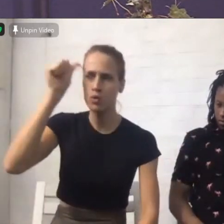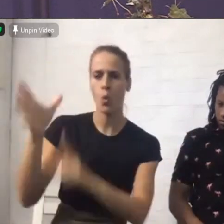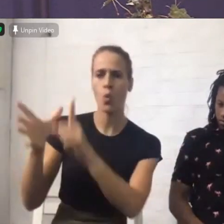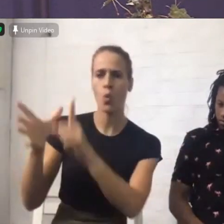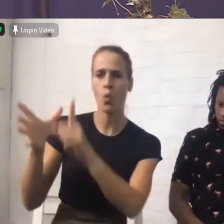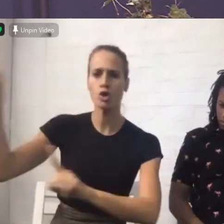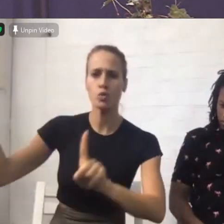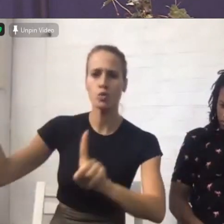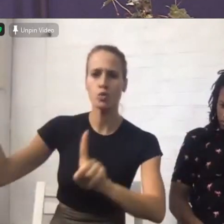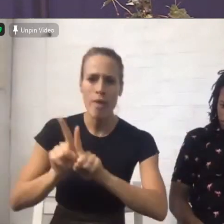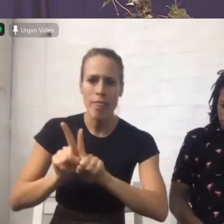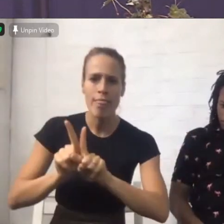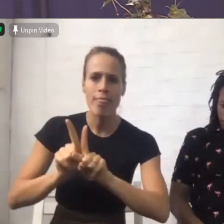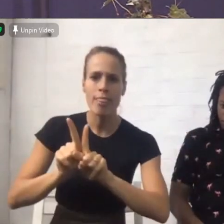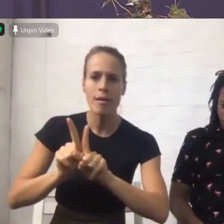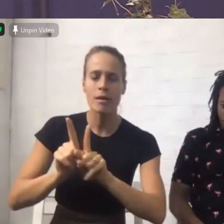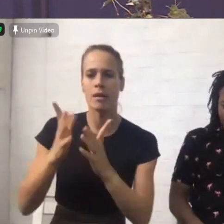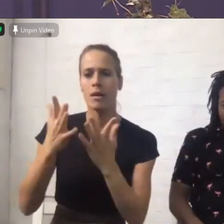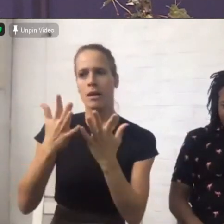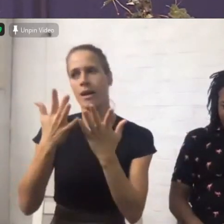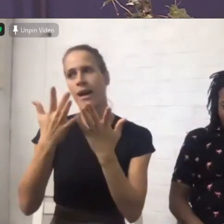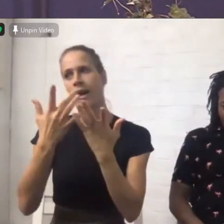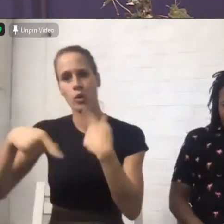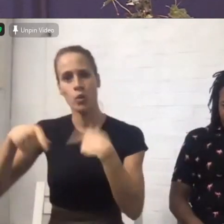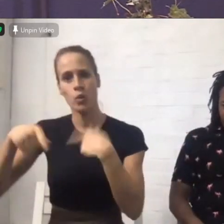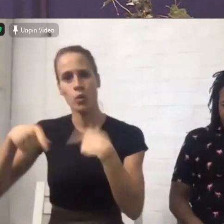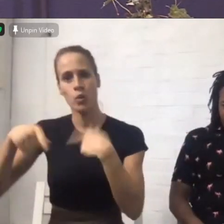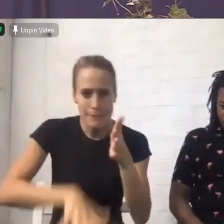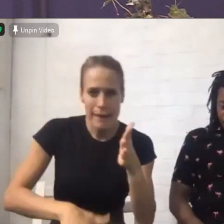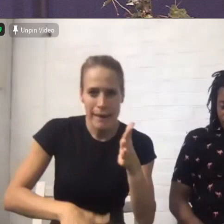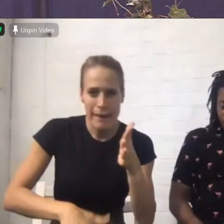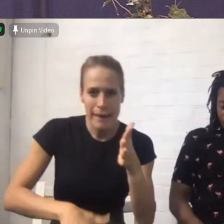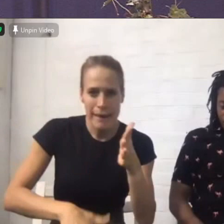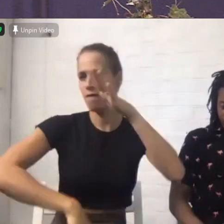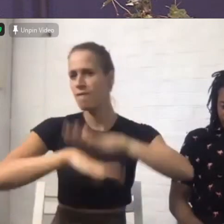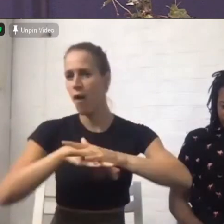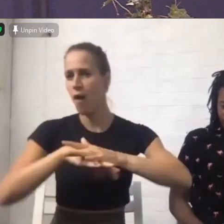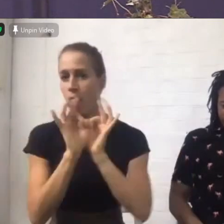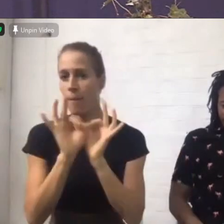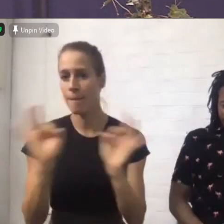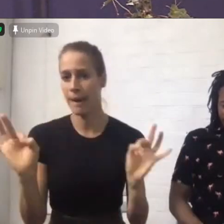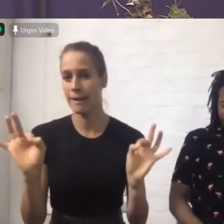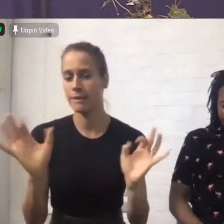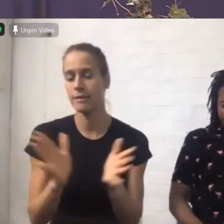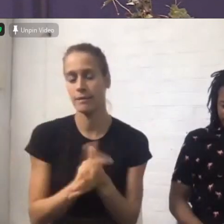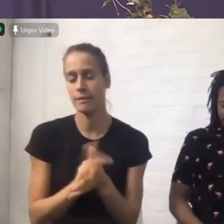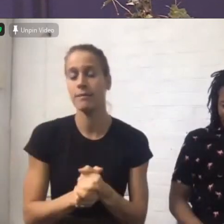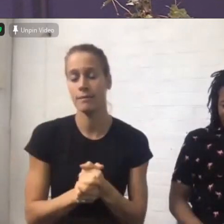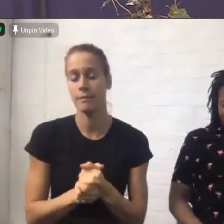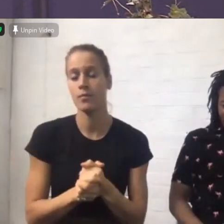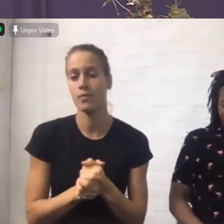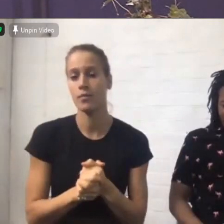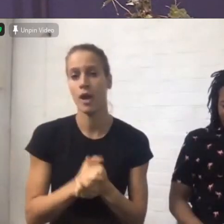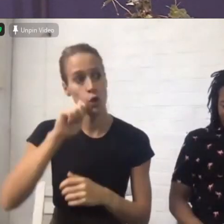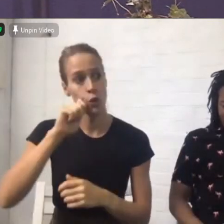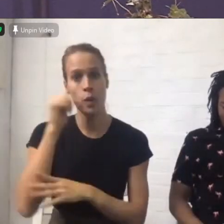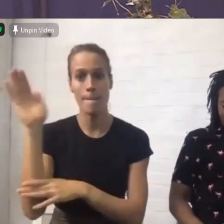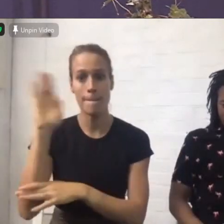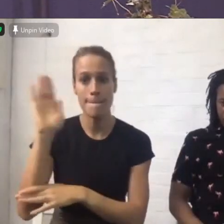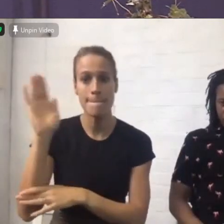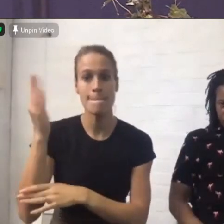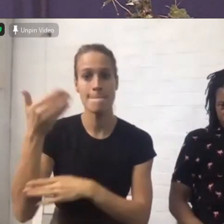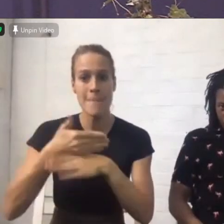will experience shalom protection healing and health you will minister shalom to your family you will not